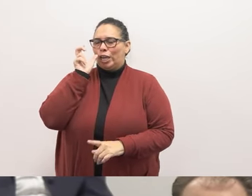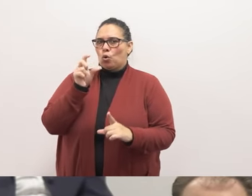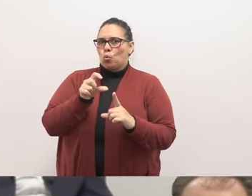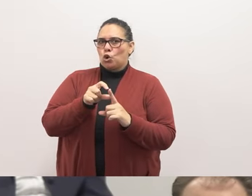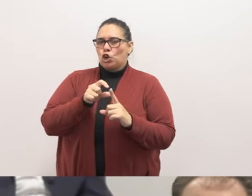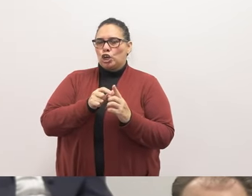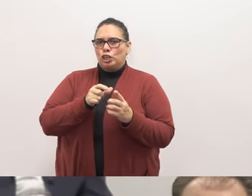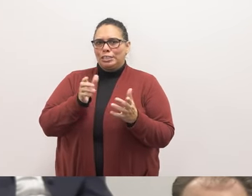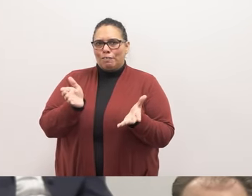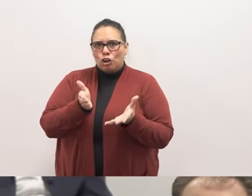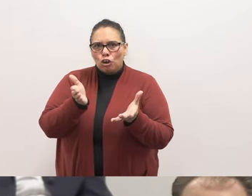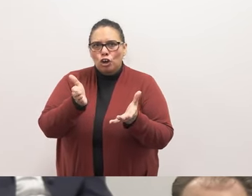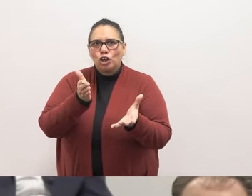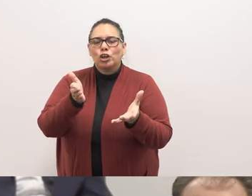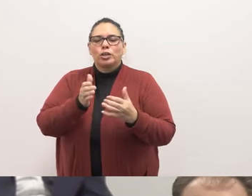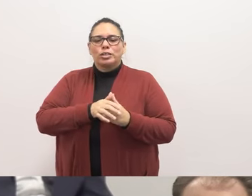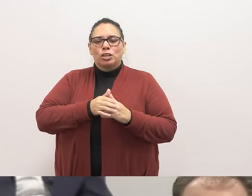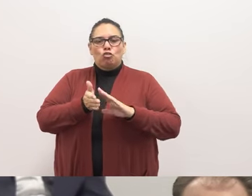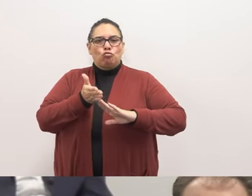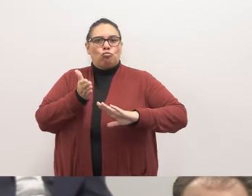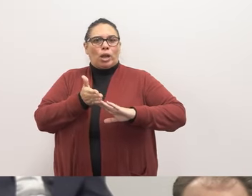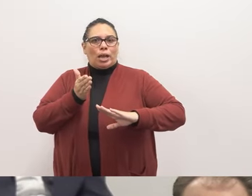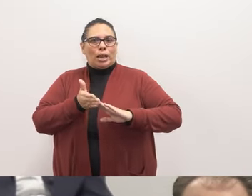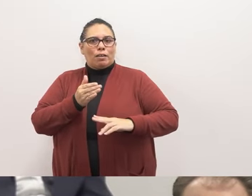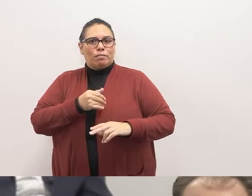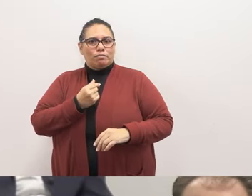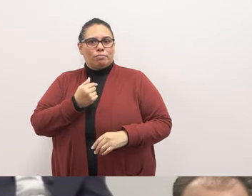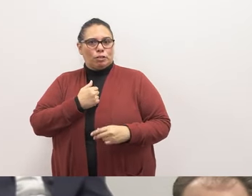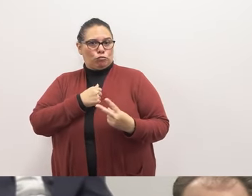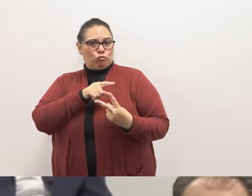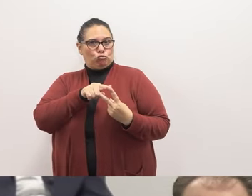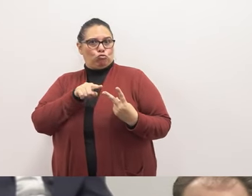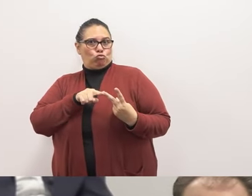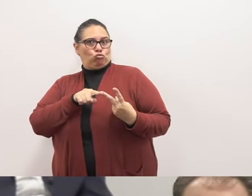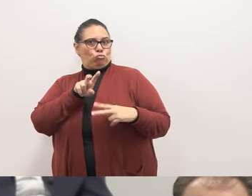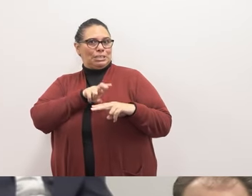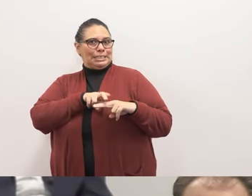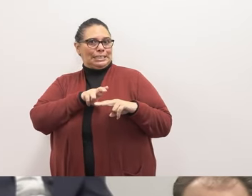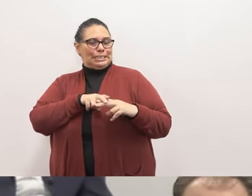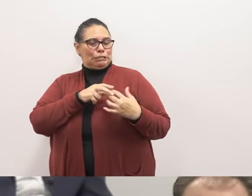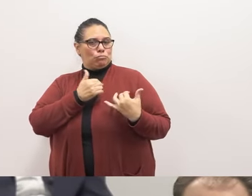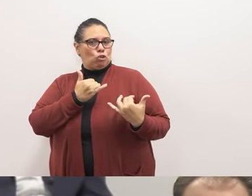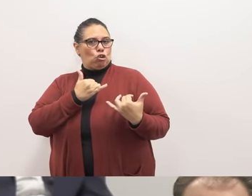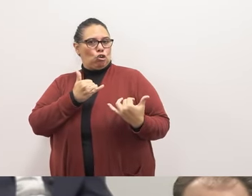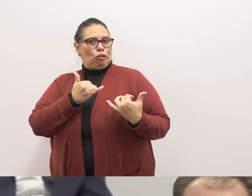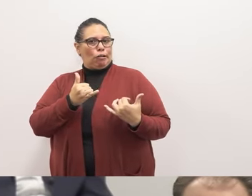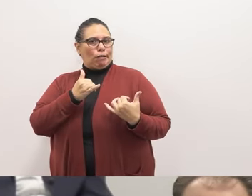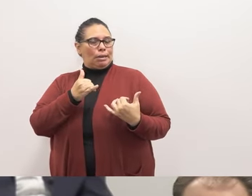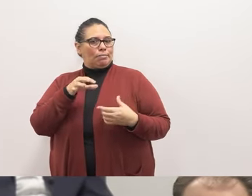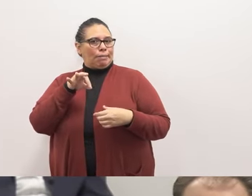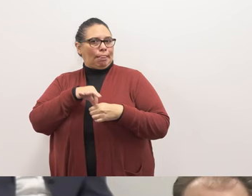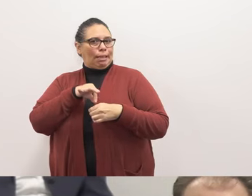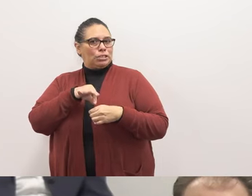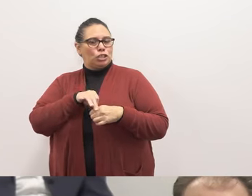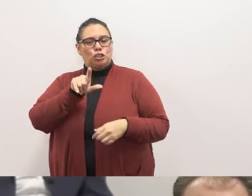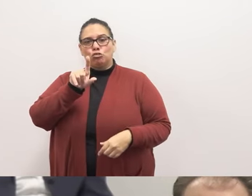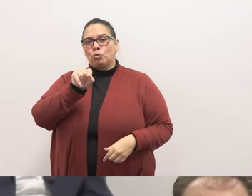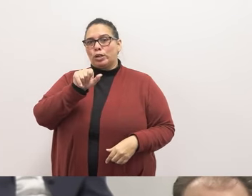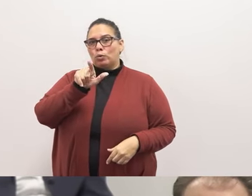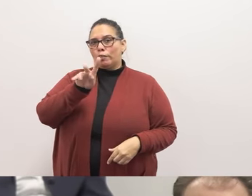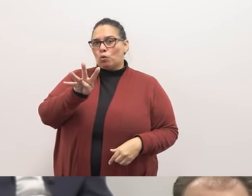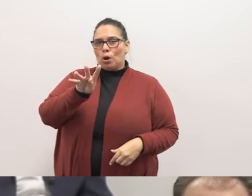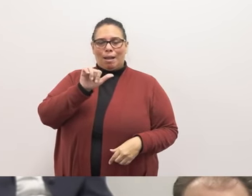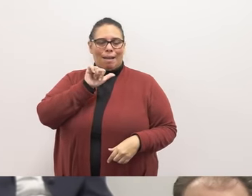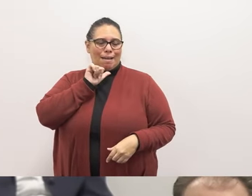offerings on the subject of running for one of the two seats currently up for election in 2024. To be clear, I am